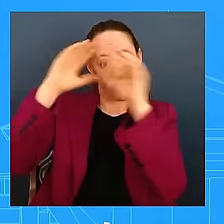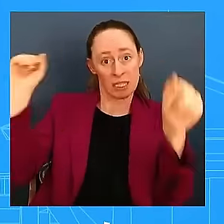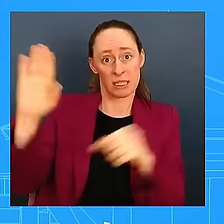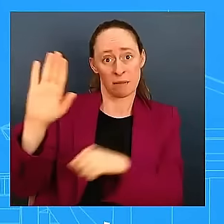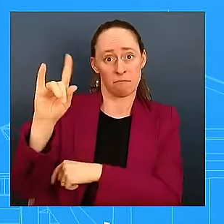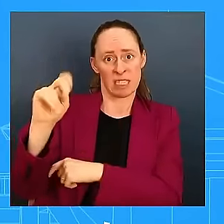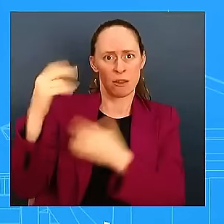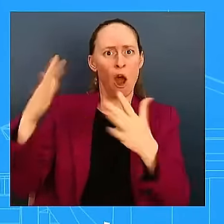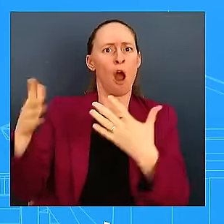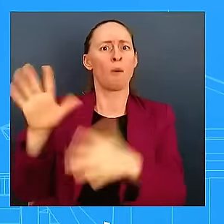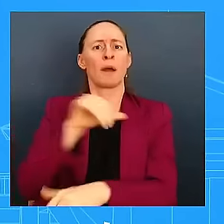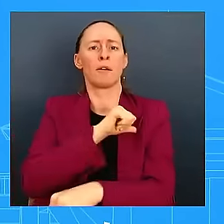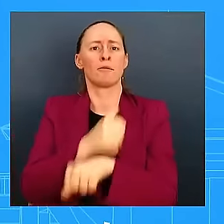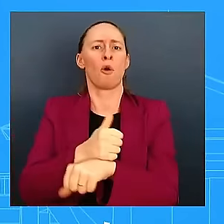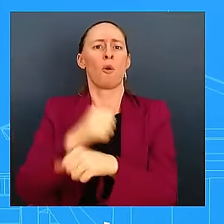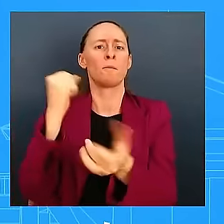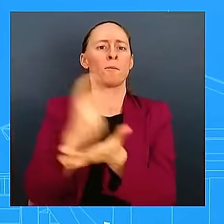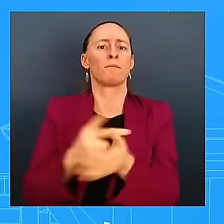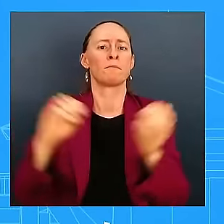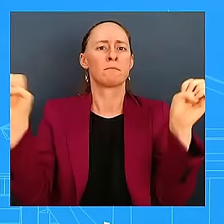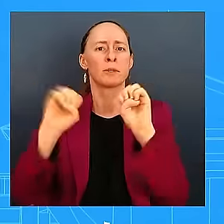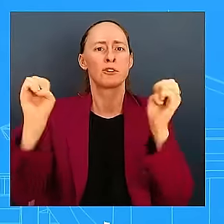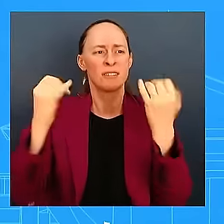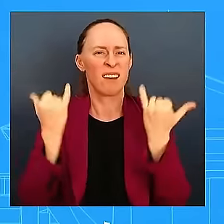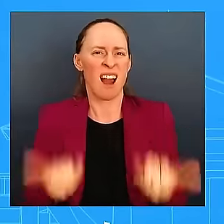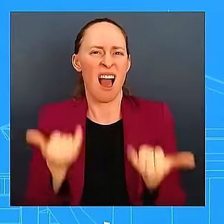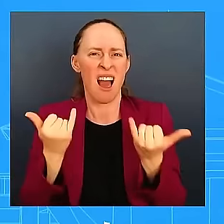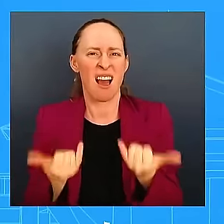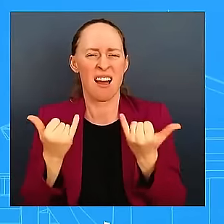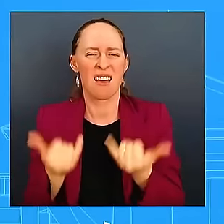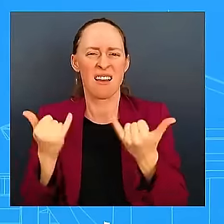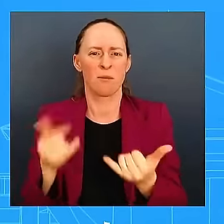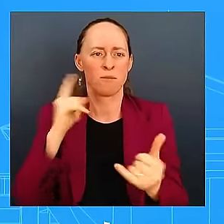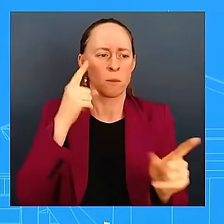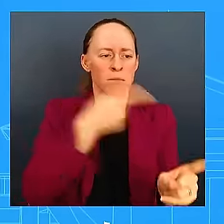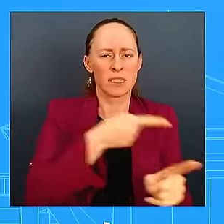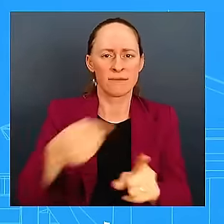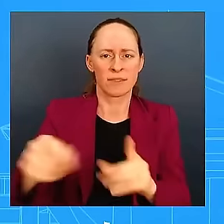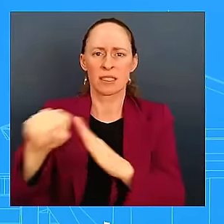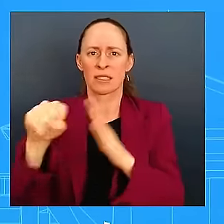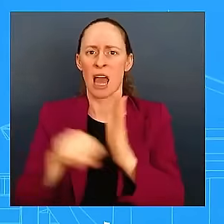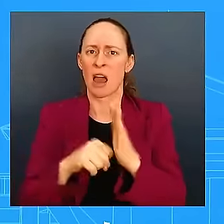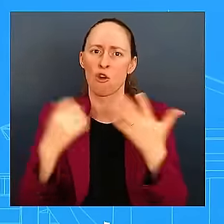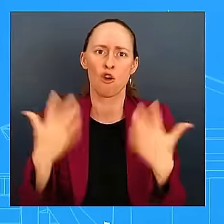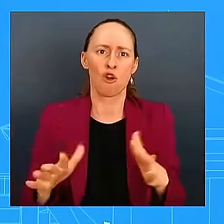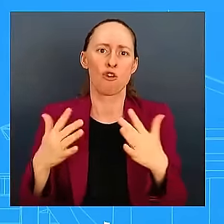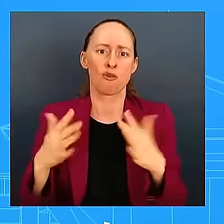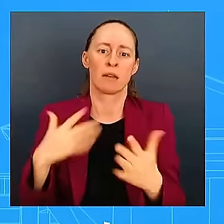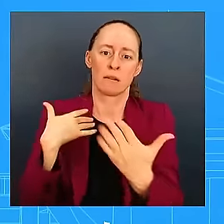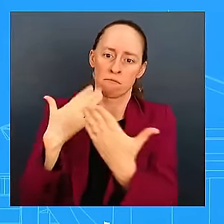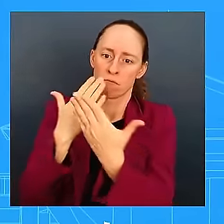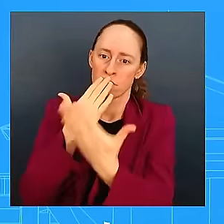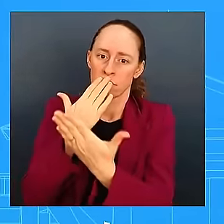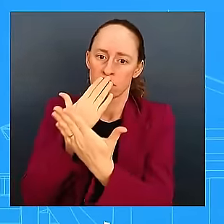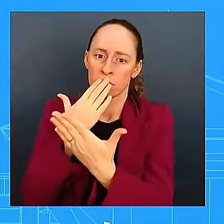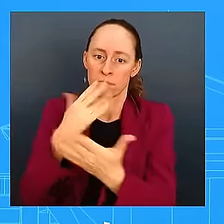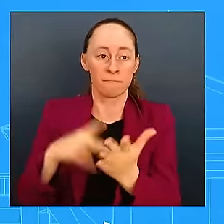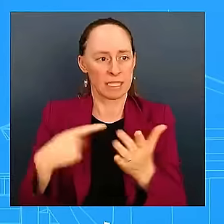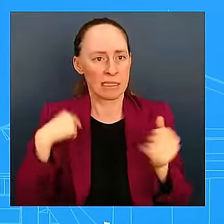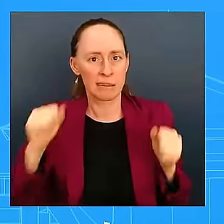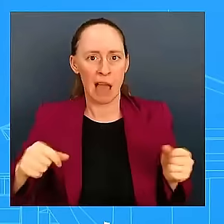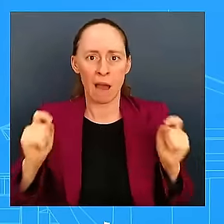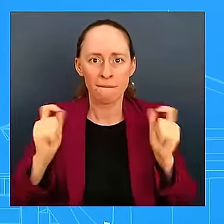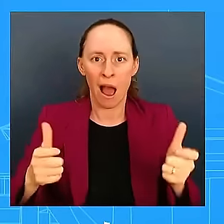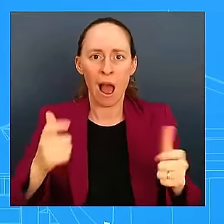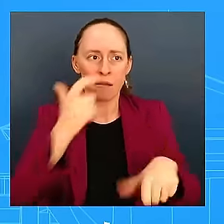and North Carolina. And this allows us to immediately provide any of that life-saving support in the coming days. And I'm grateful